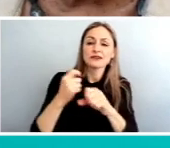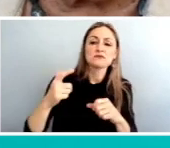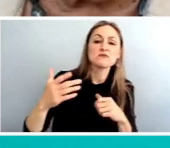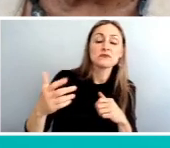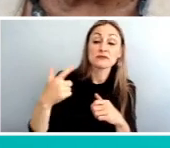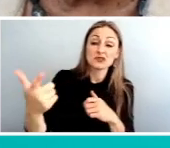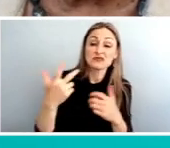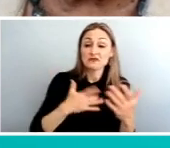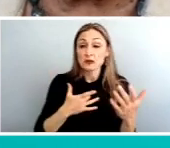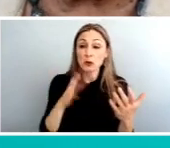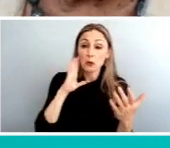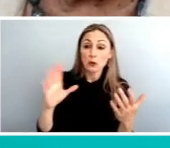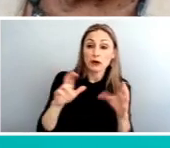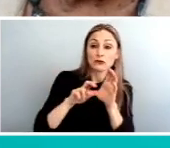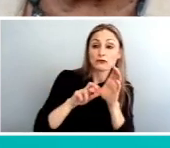SEPTA buses?